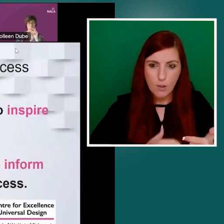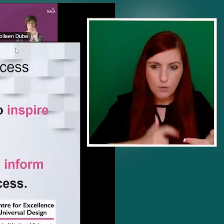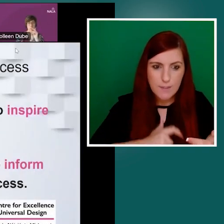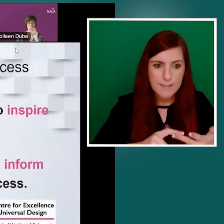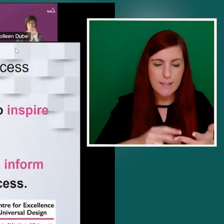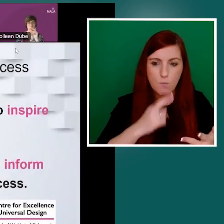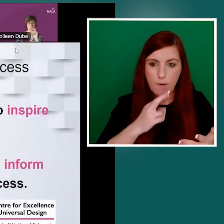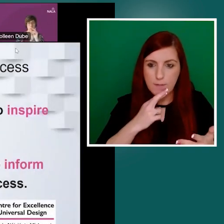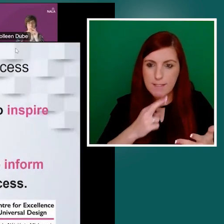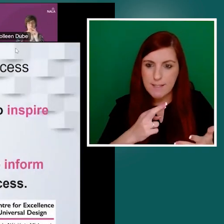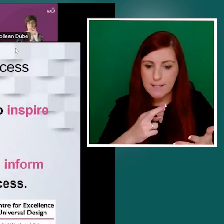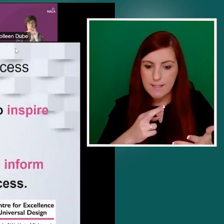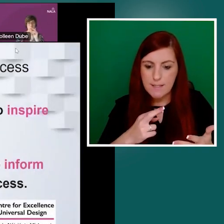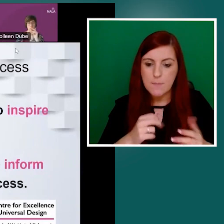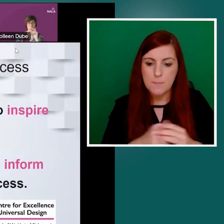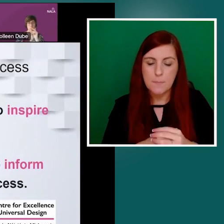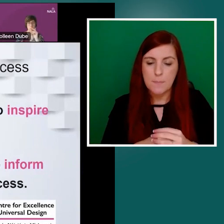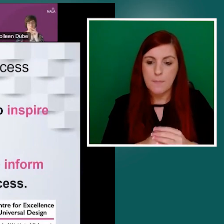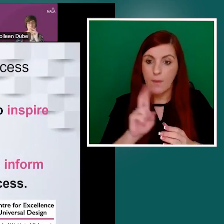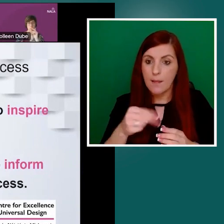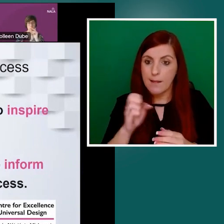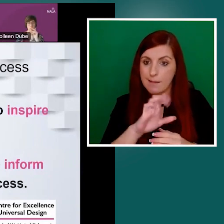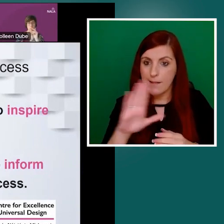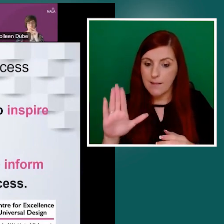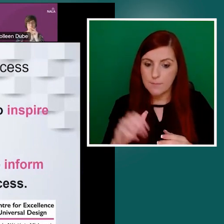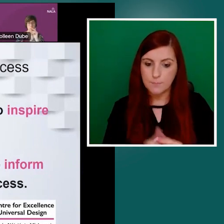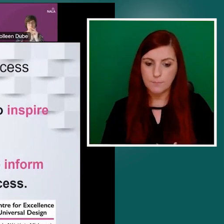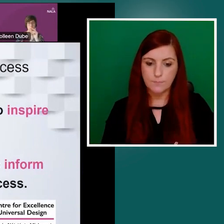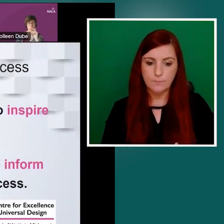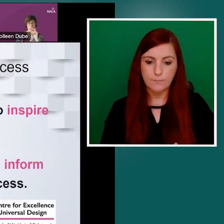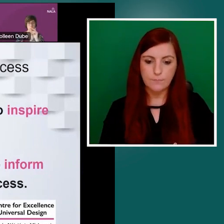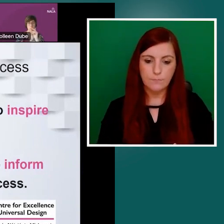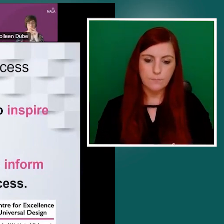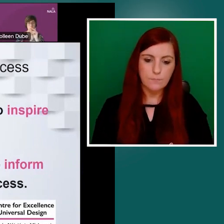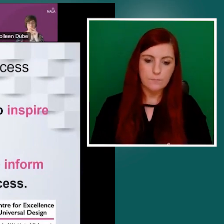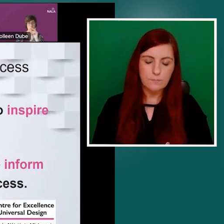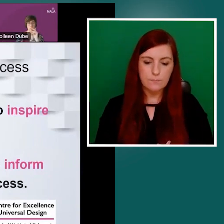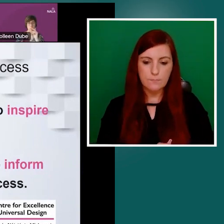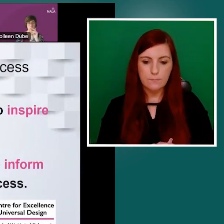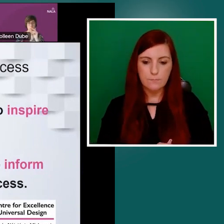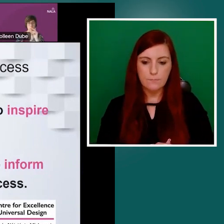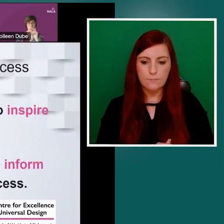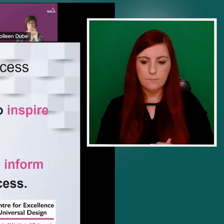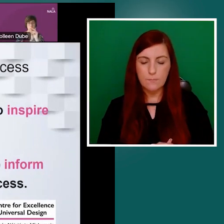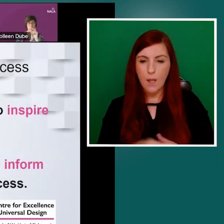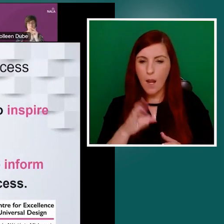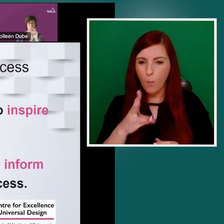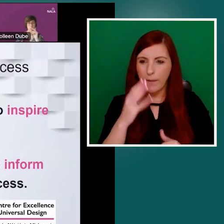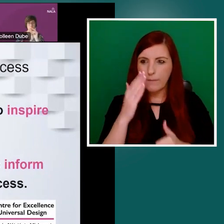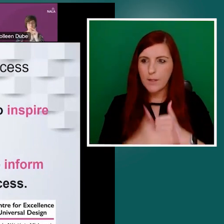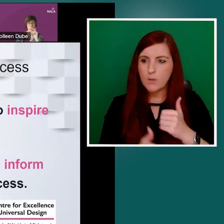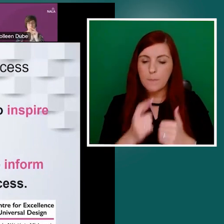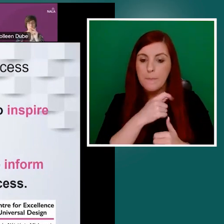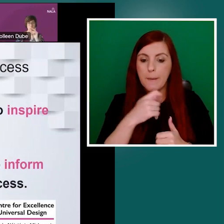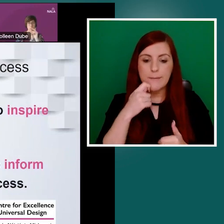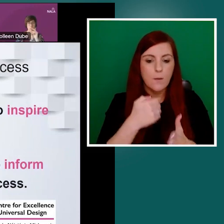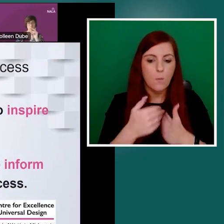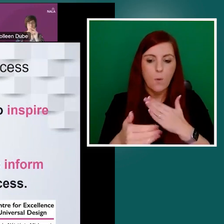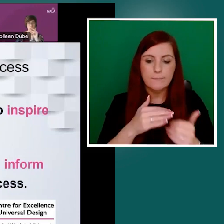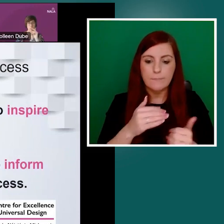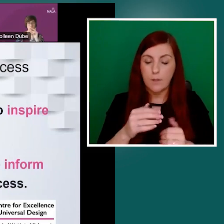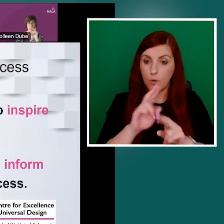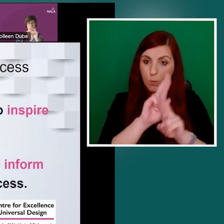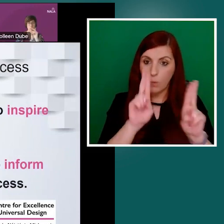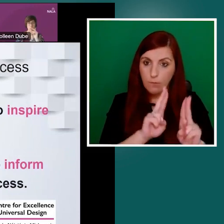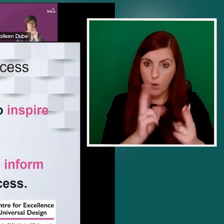And then I'll just finish by saying that the universal design is based on seven principles and 29